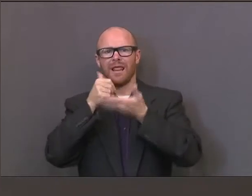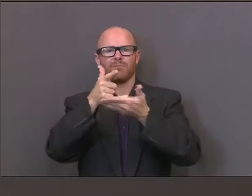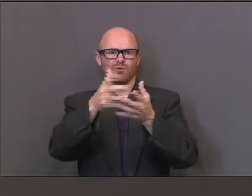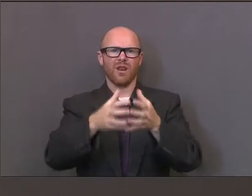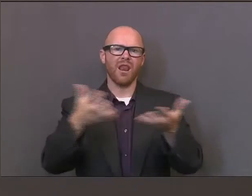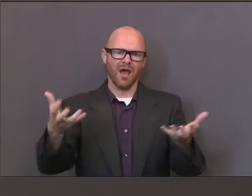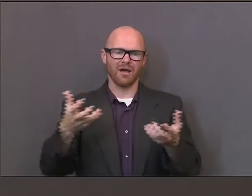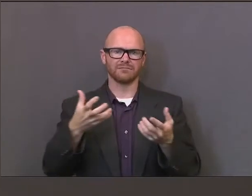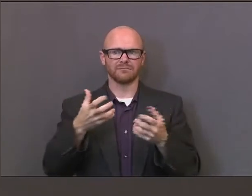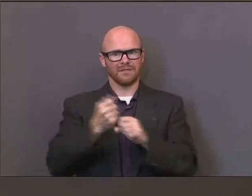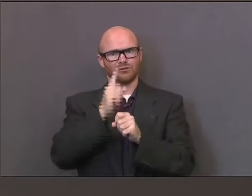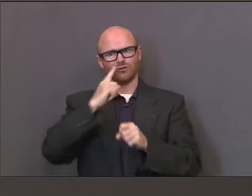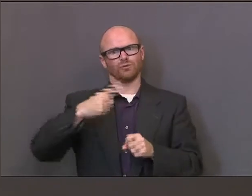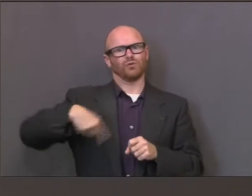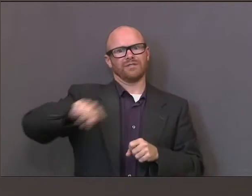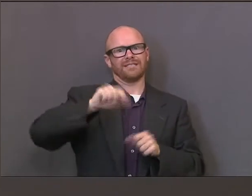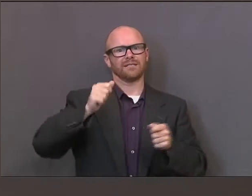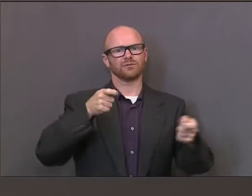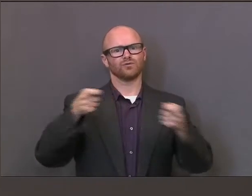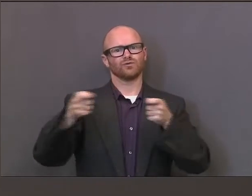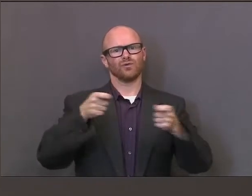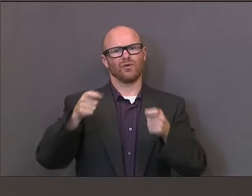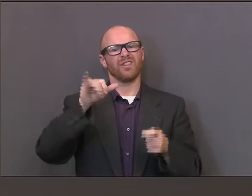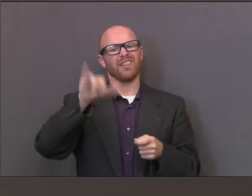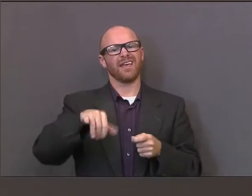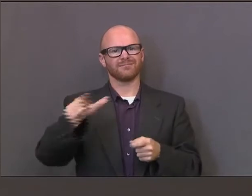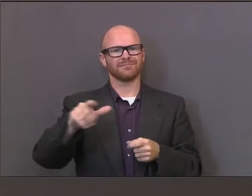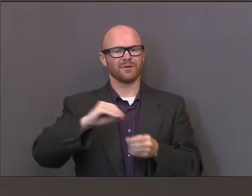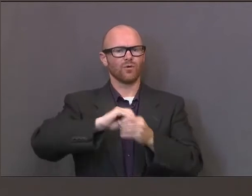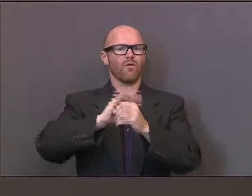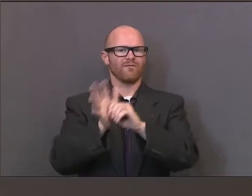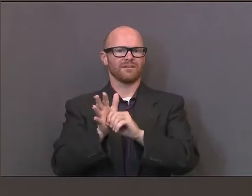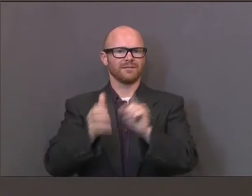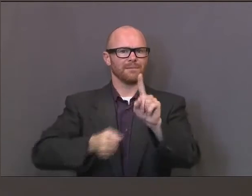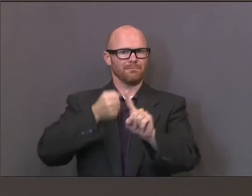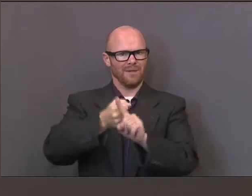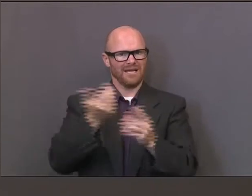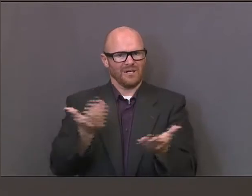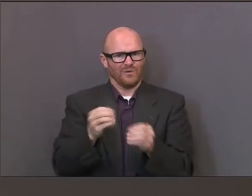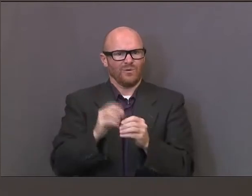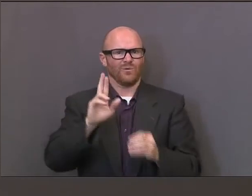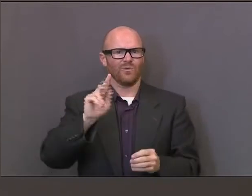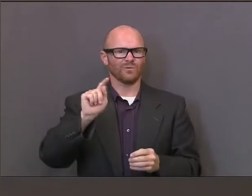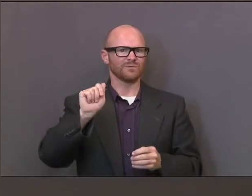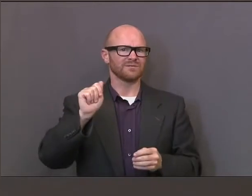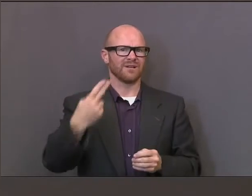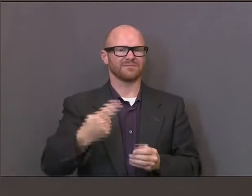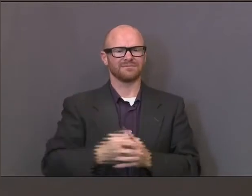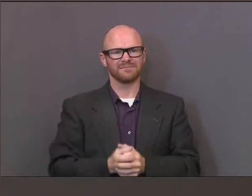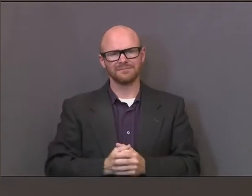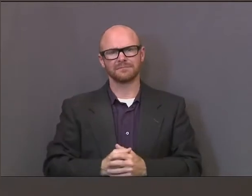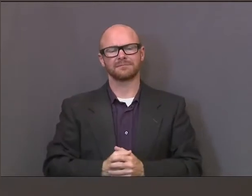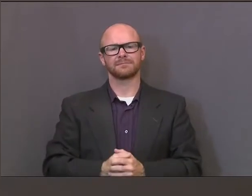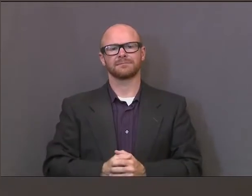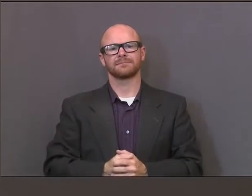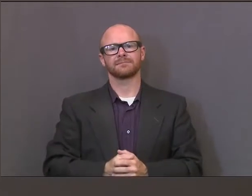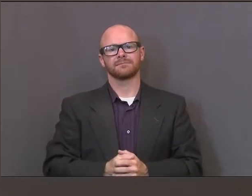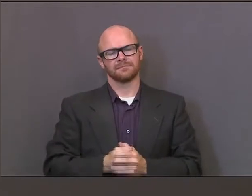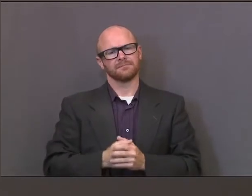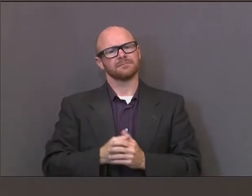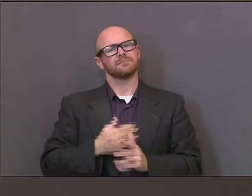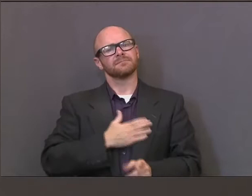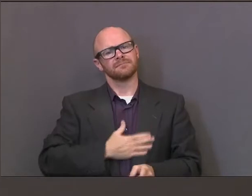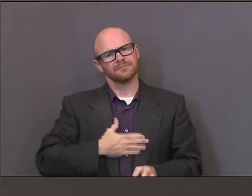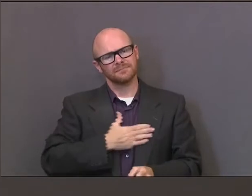making sure we continue to control the case numbers here in the state of Utah and infection rate to continue to go down. So again,